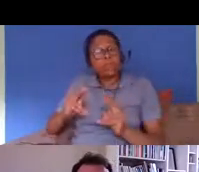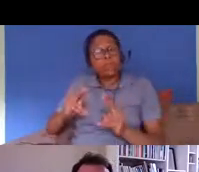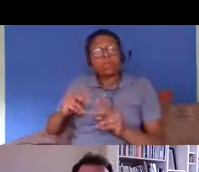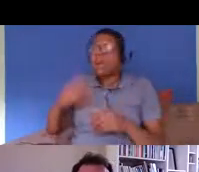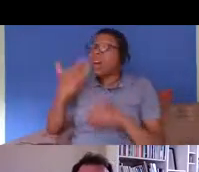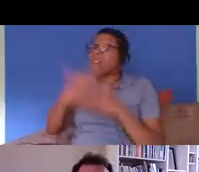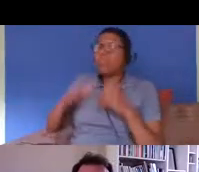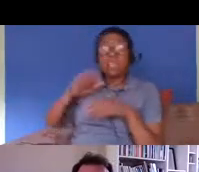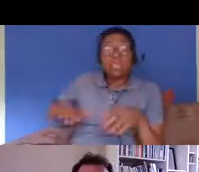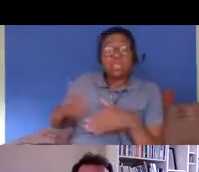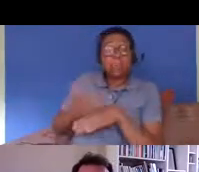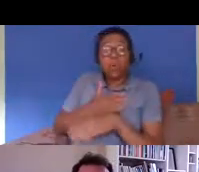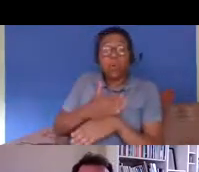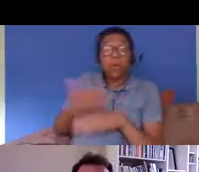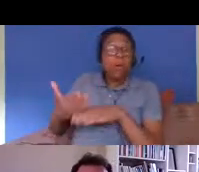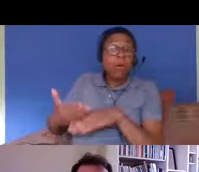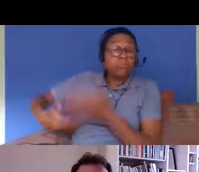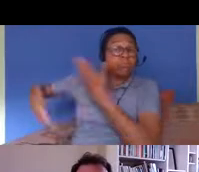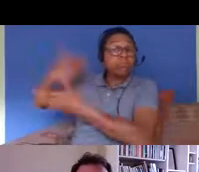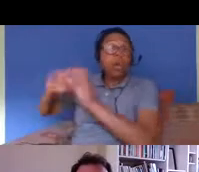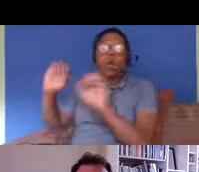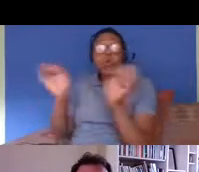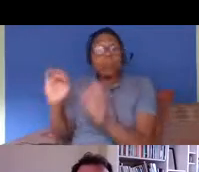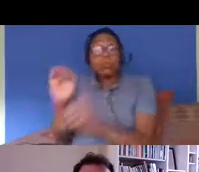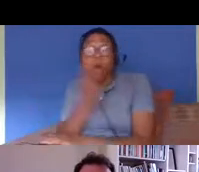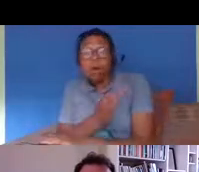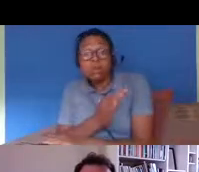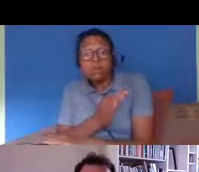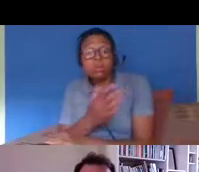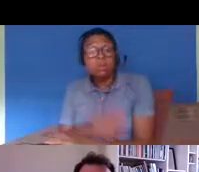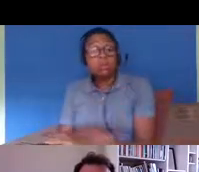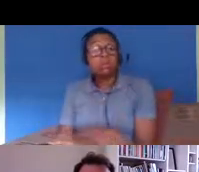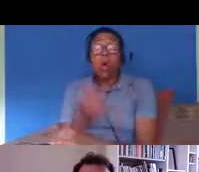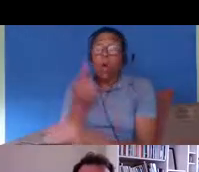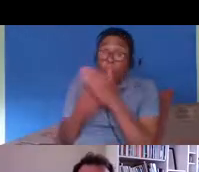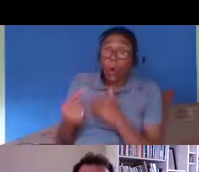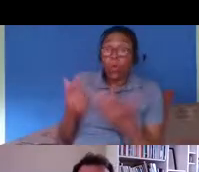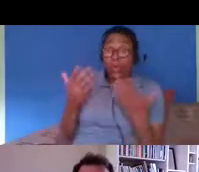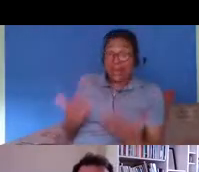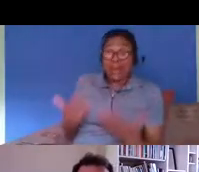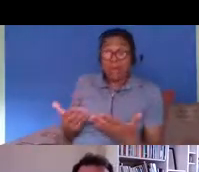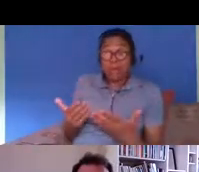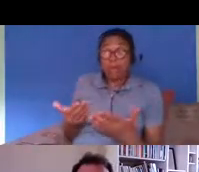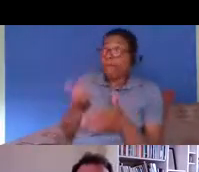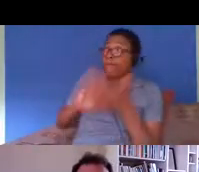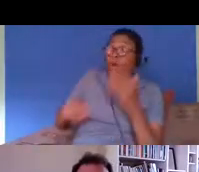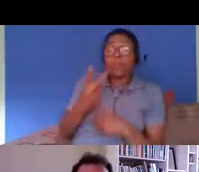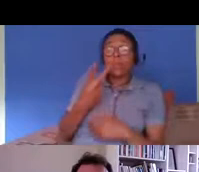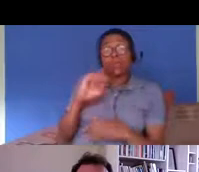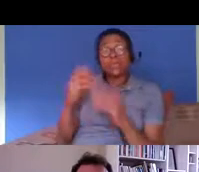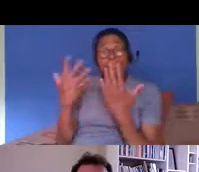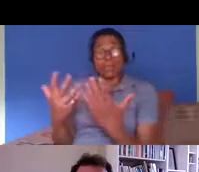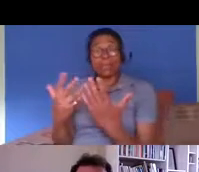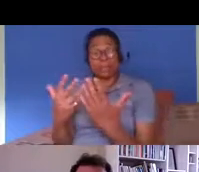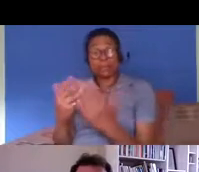employers wouldn't have questioned their right to be here in the uk and it's only really since 2010 um that